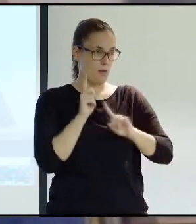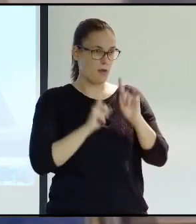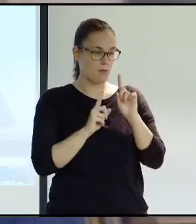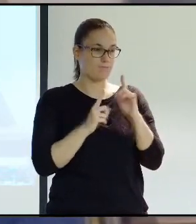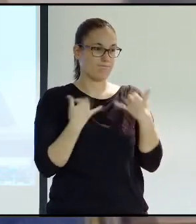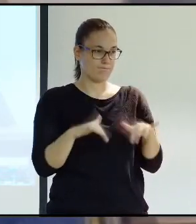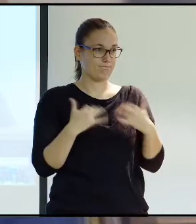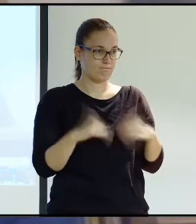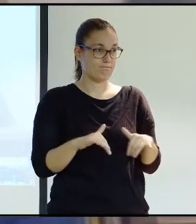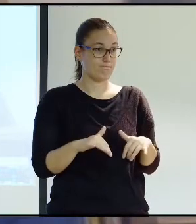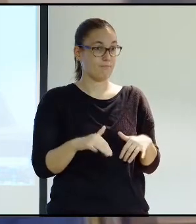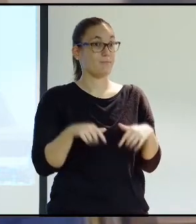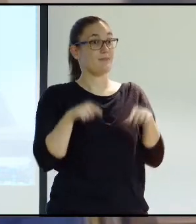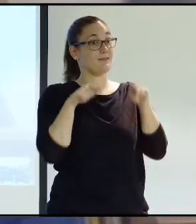problem.